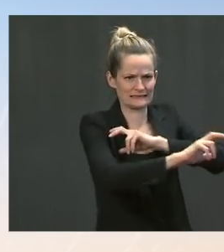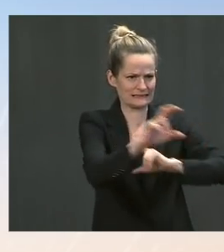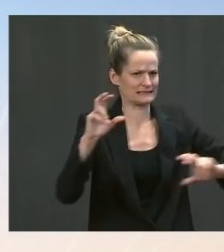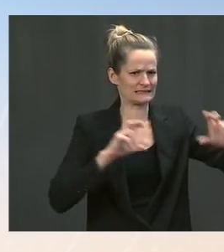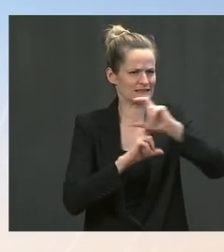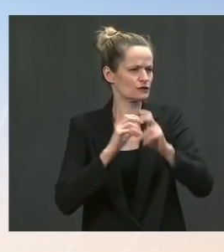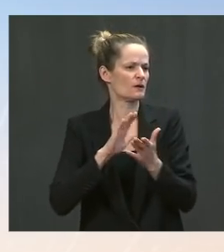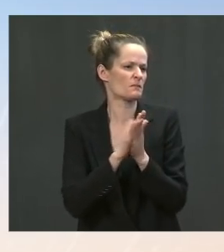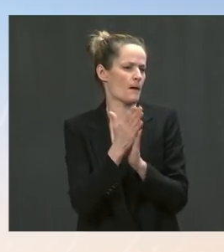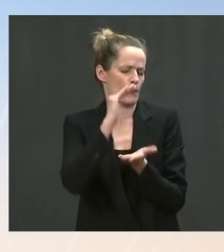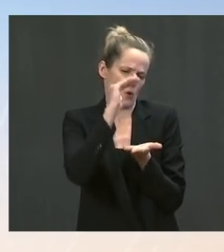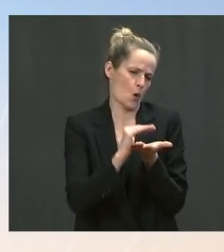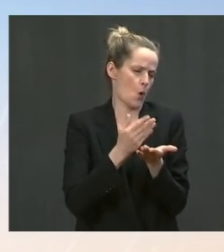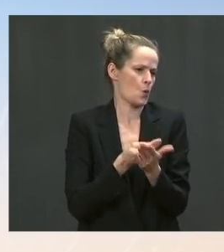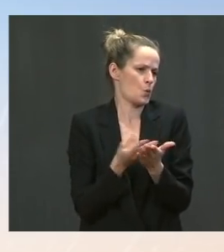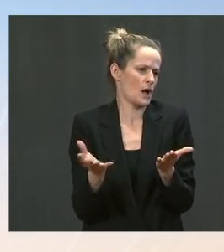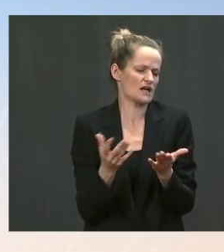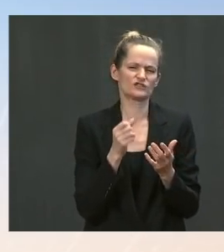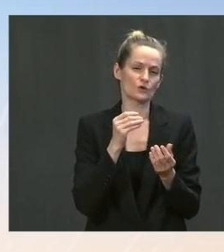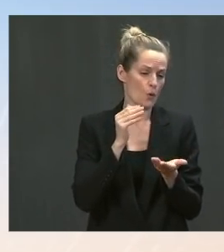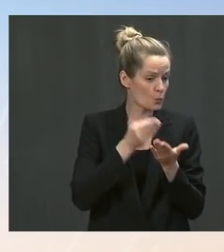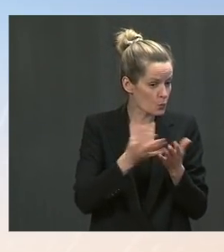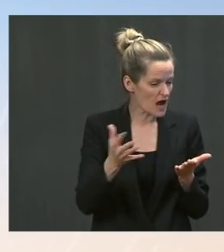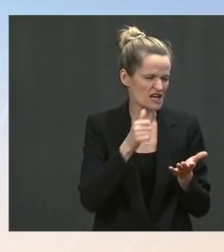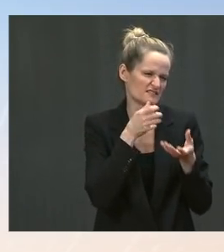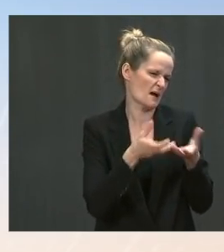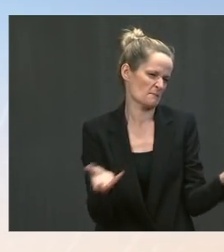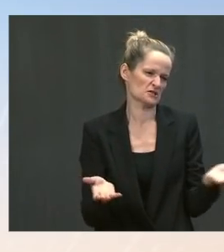The Press, Jen,